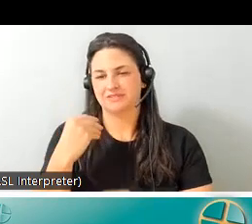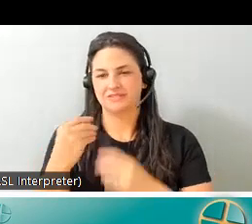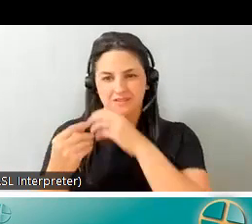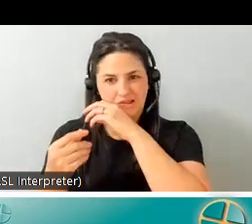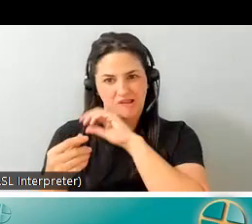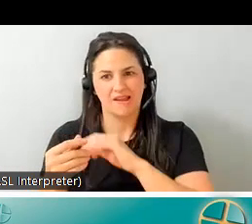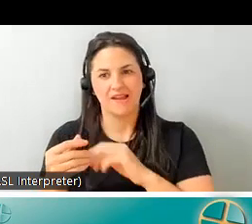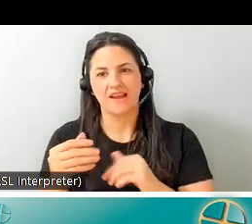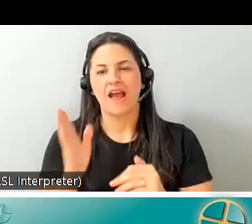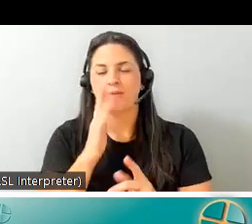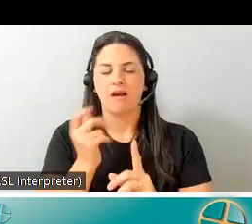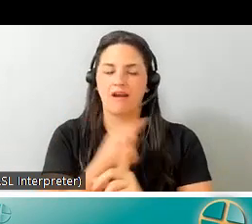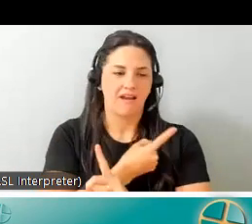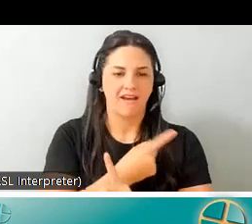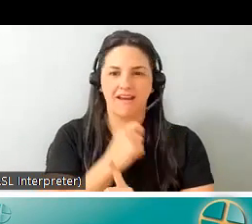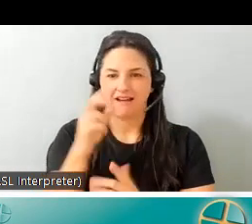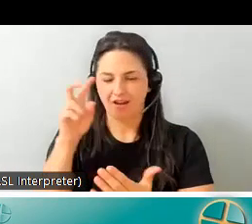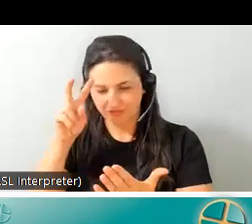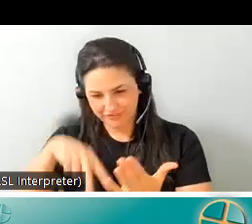a little off script uh